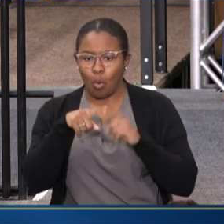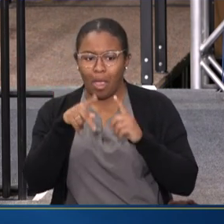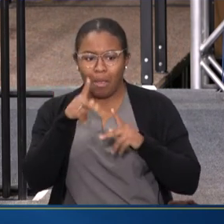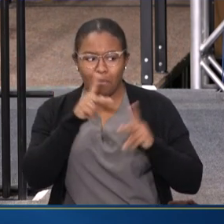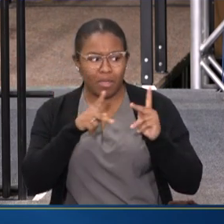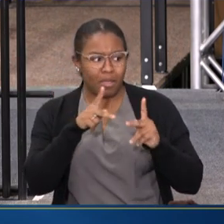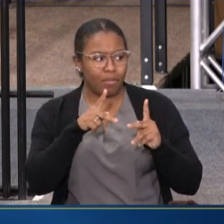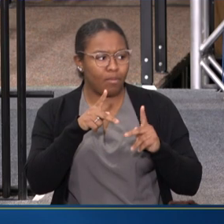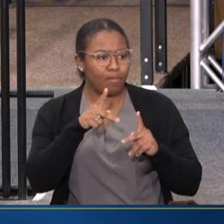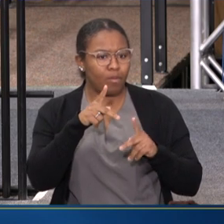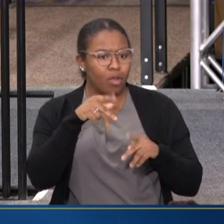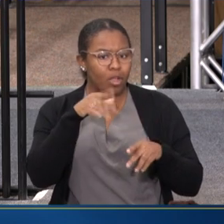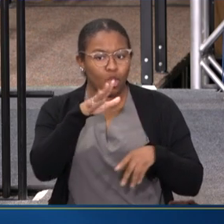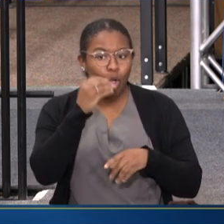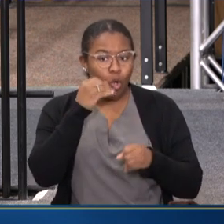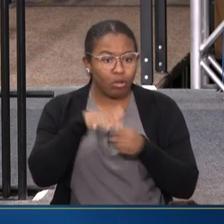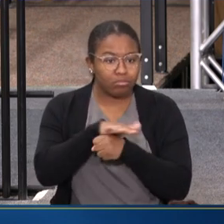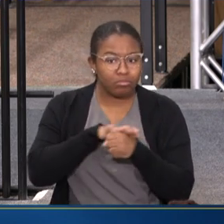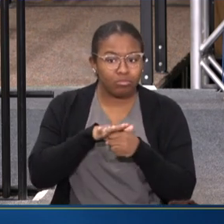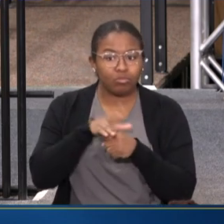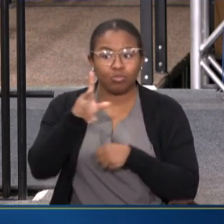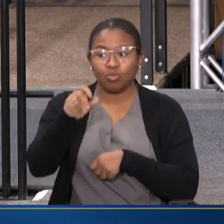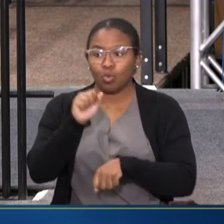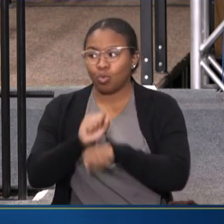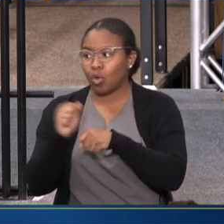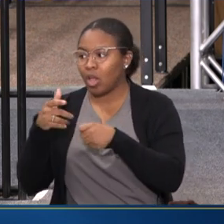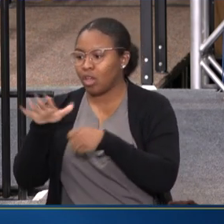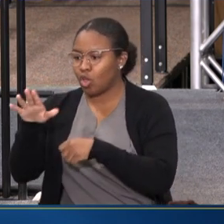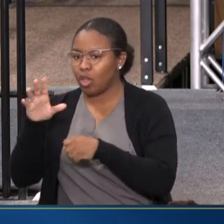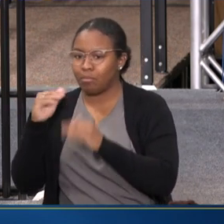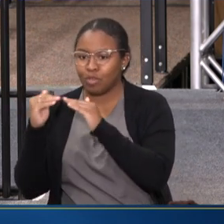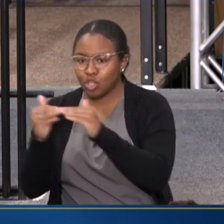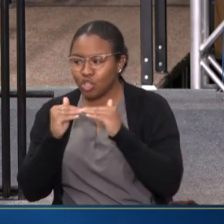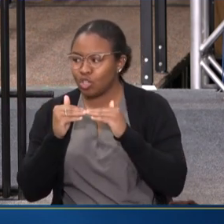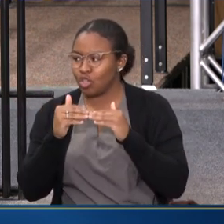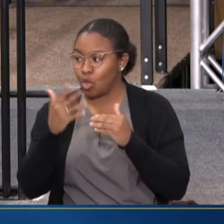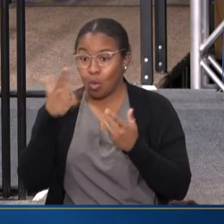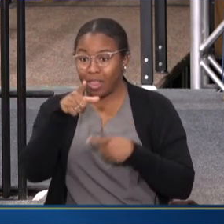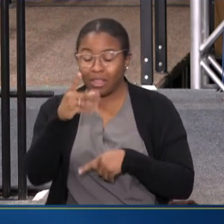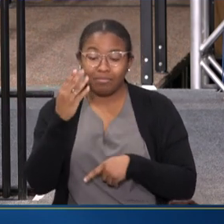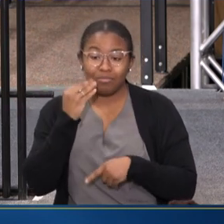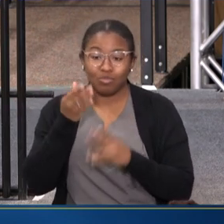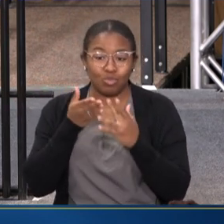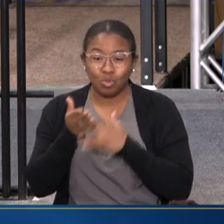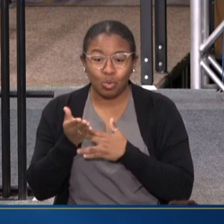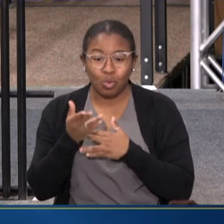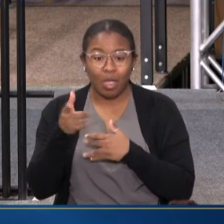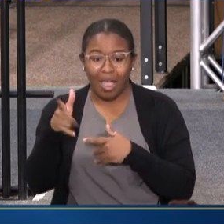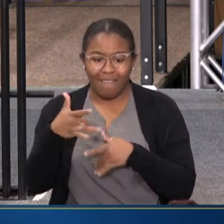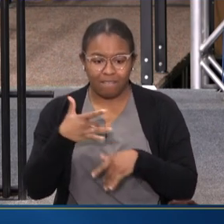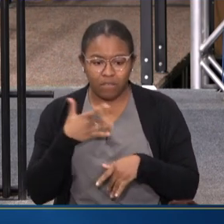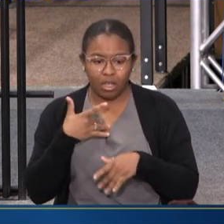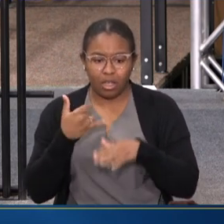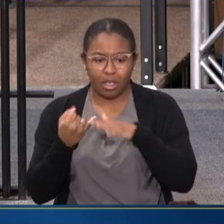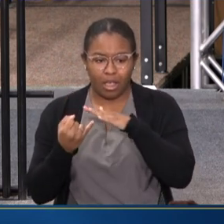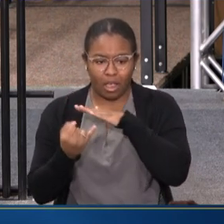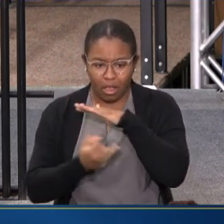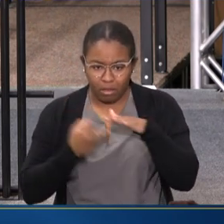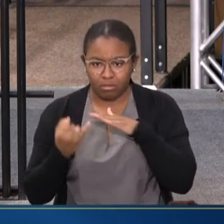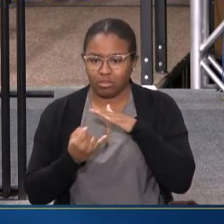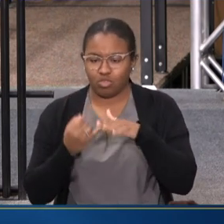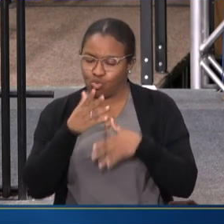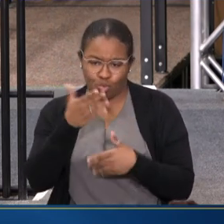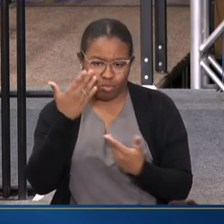PEOPLE BEHIND THOSE DOORS OR IN THOSE CUBICLES MIGHT BE GOING THROUGH AND HOW ISOLATED THEY MAY BE